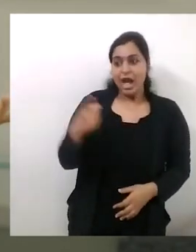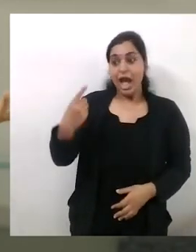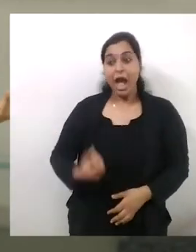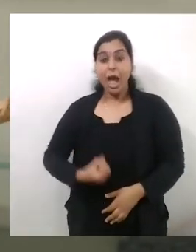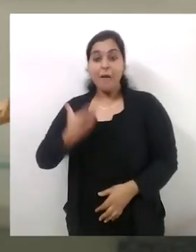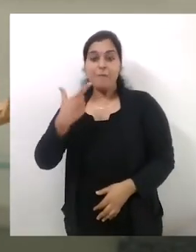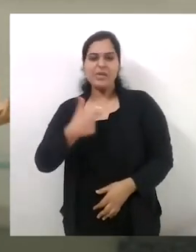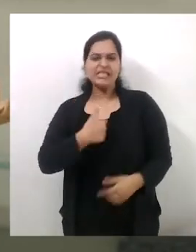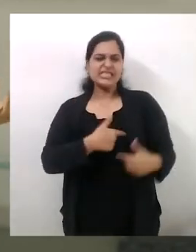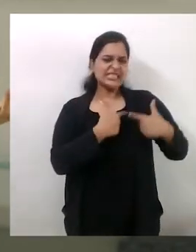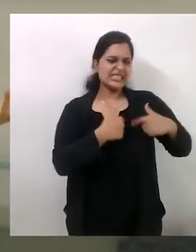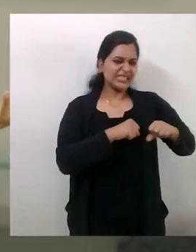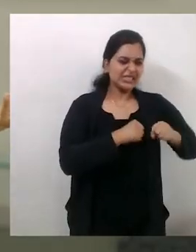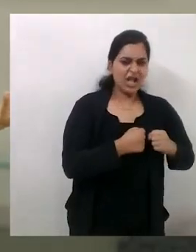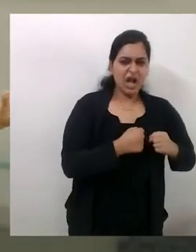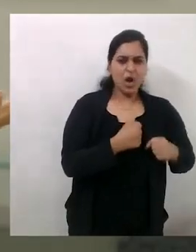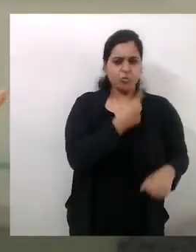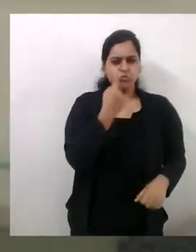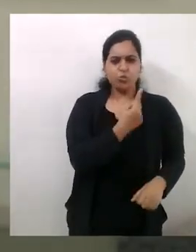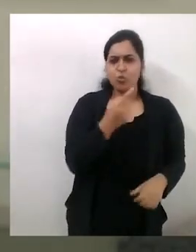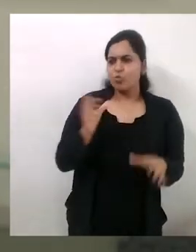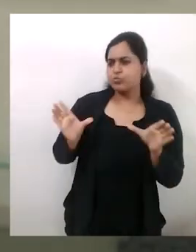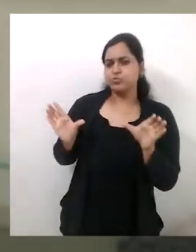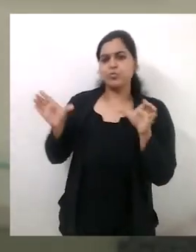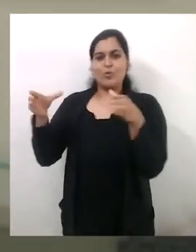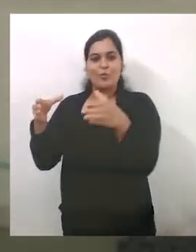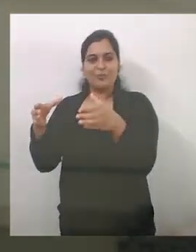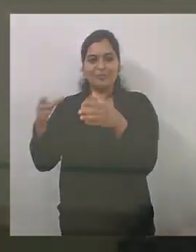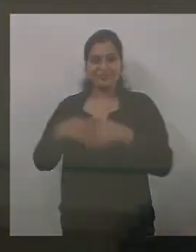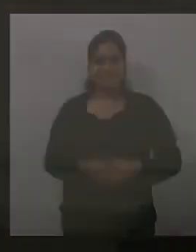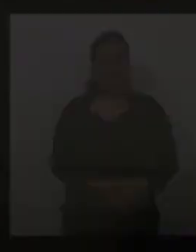and despair, solitude and community.